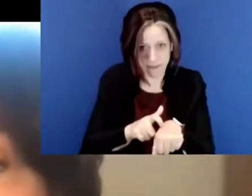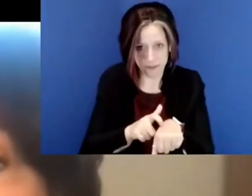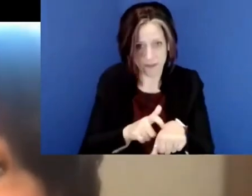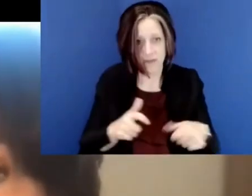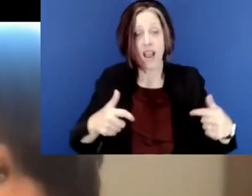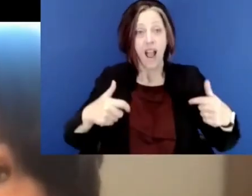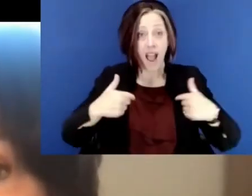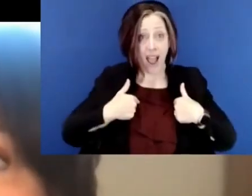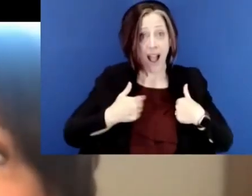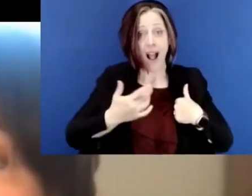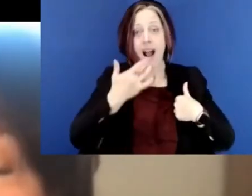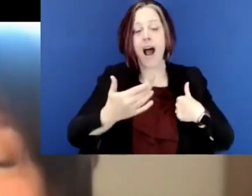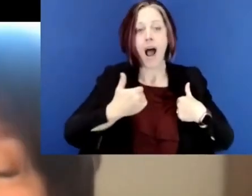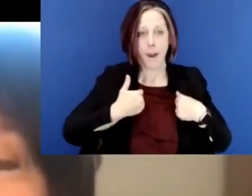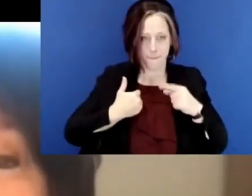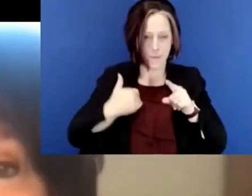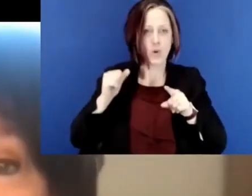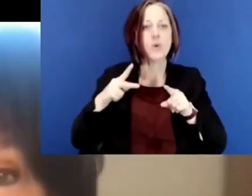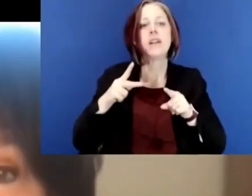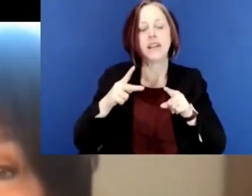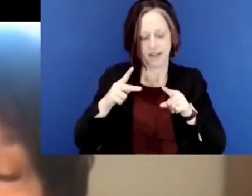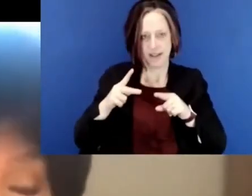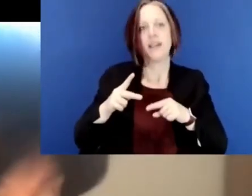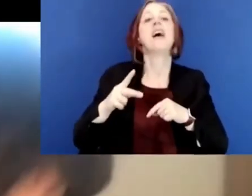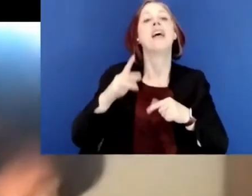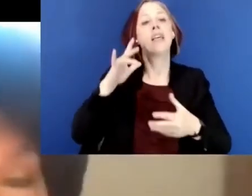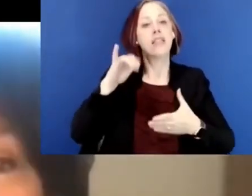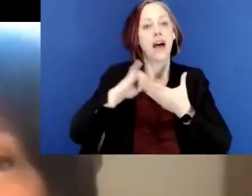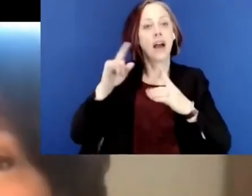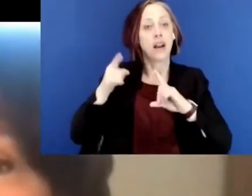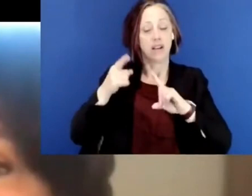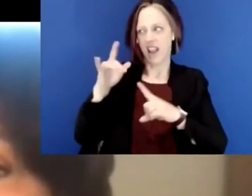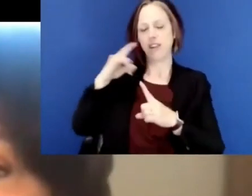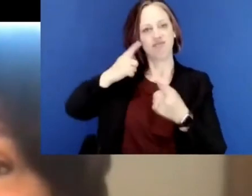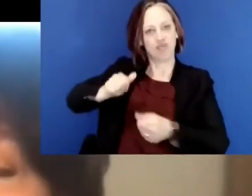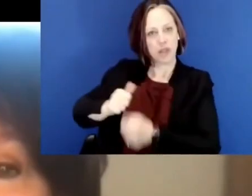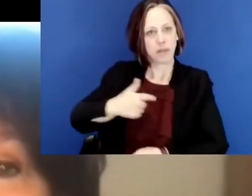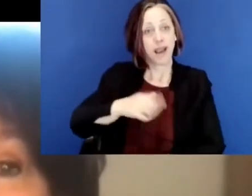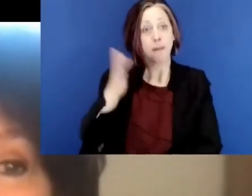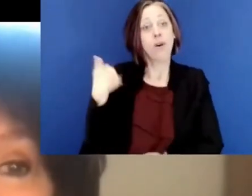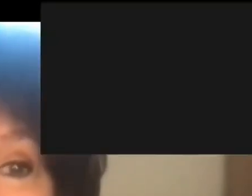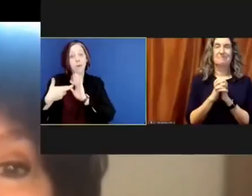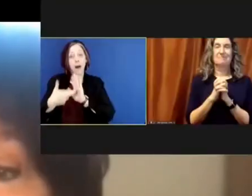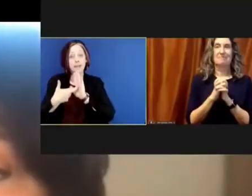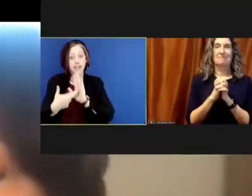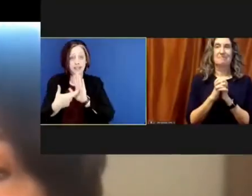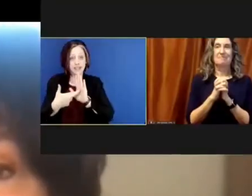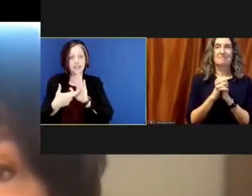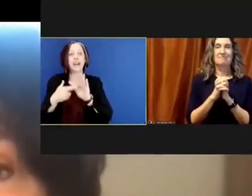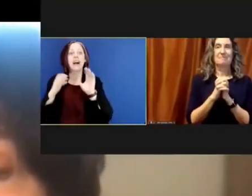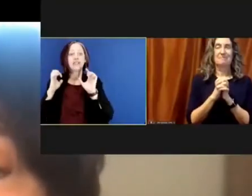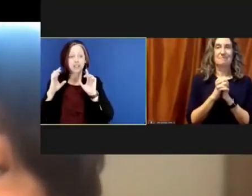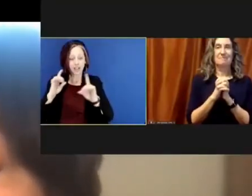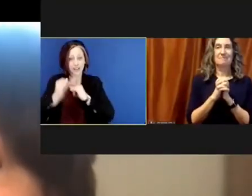from this labor. I had the opportunity, in fact, David went with me, I was